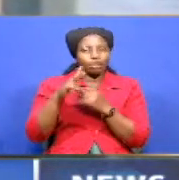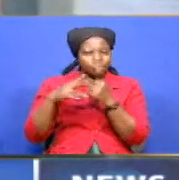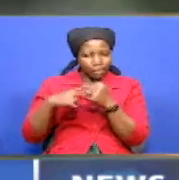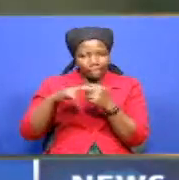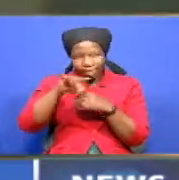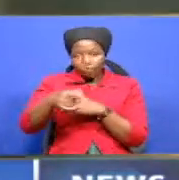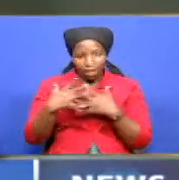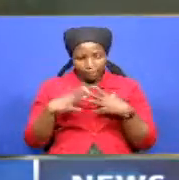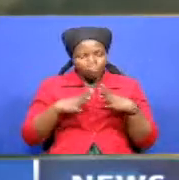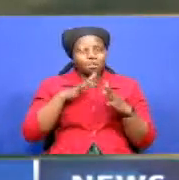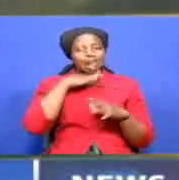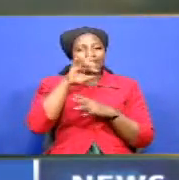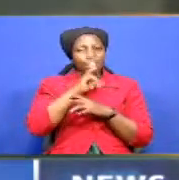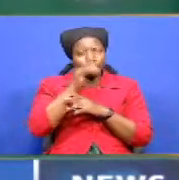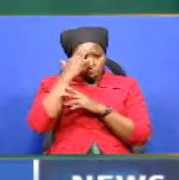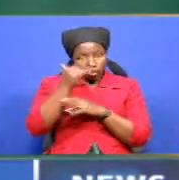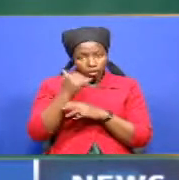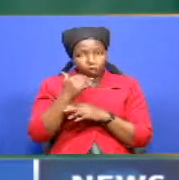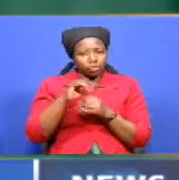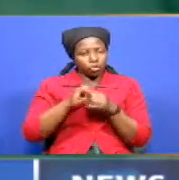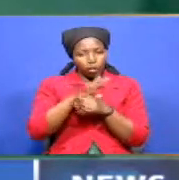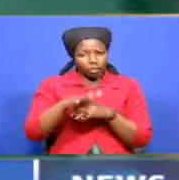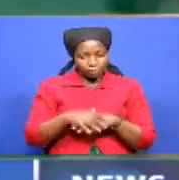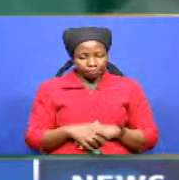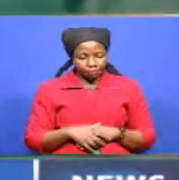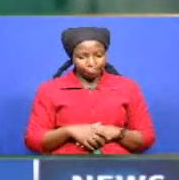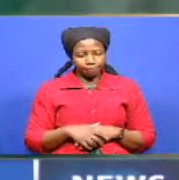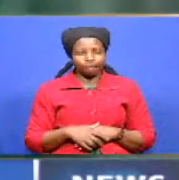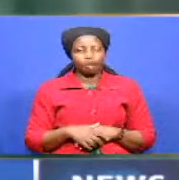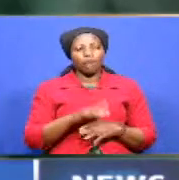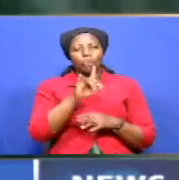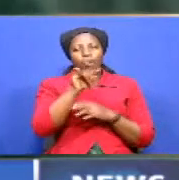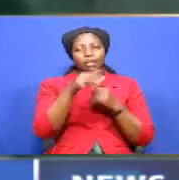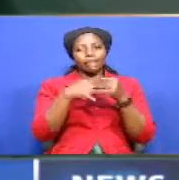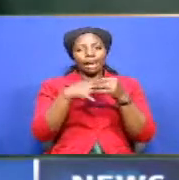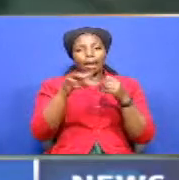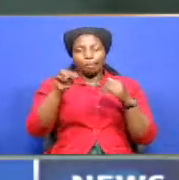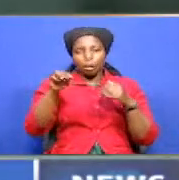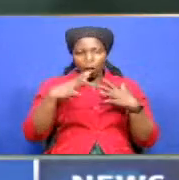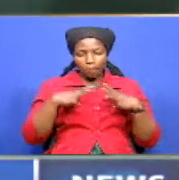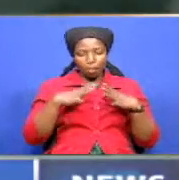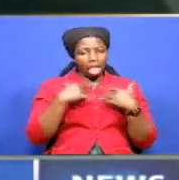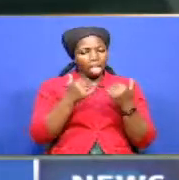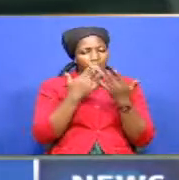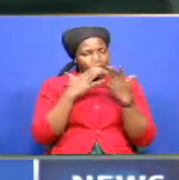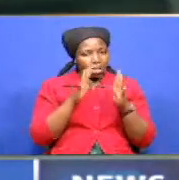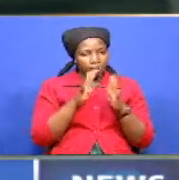according to the Johns Hopkins University. Nearly 1.9 million people have recovered.